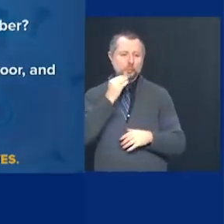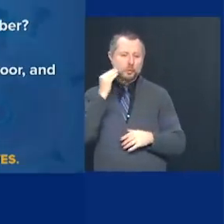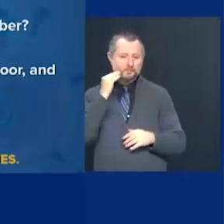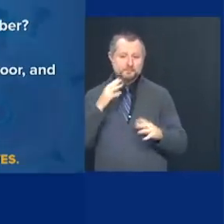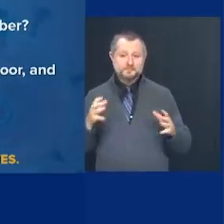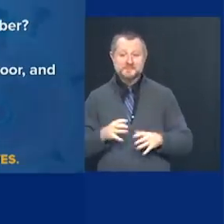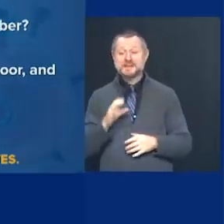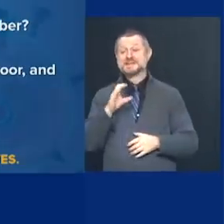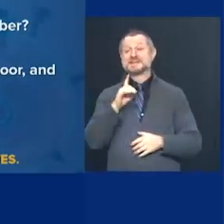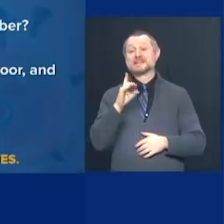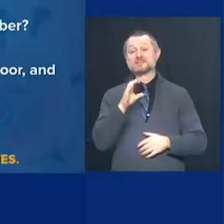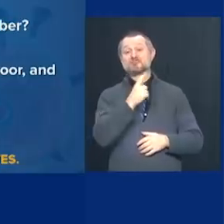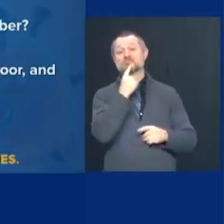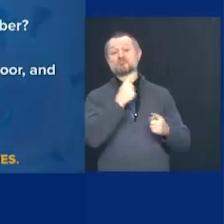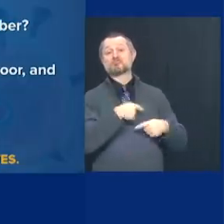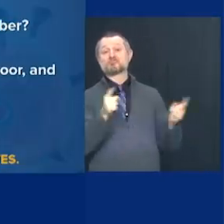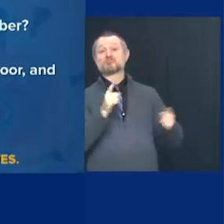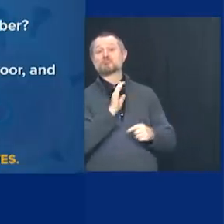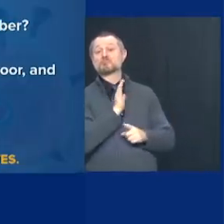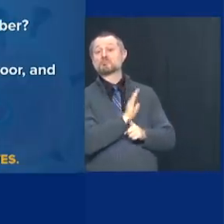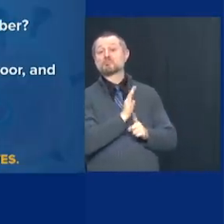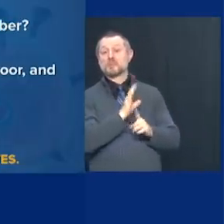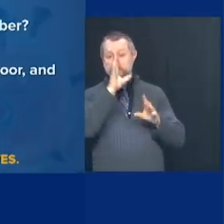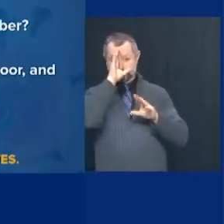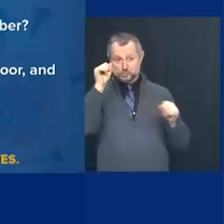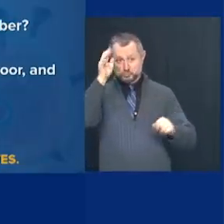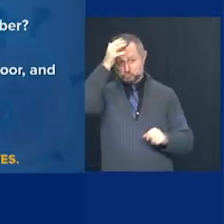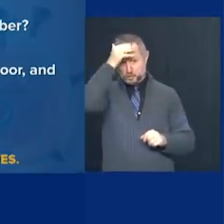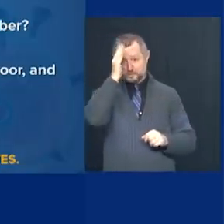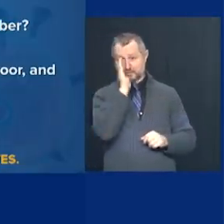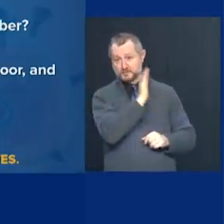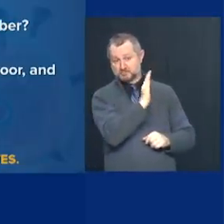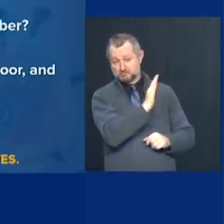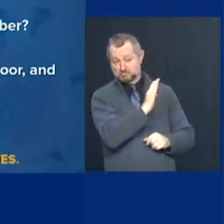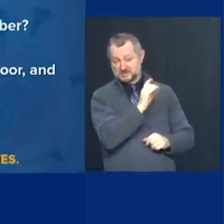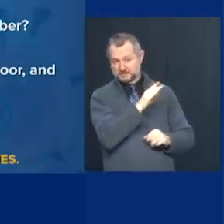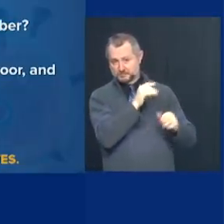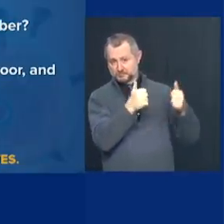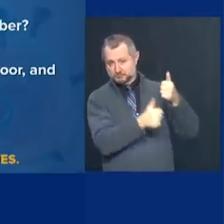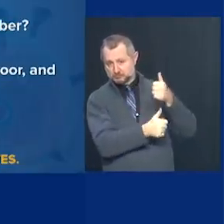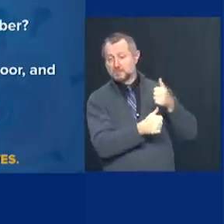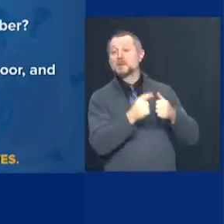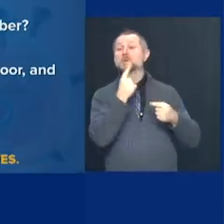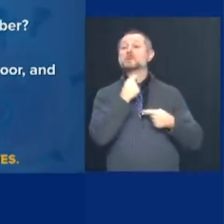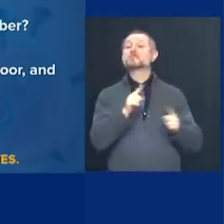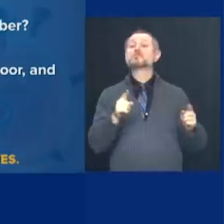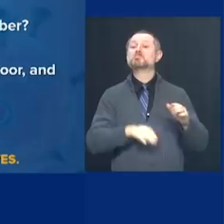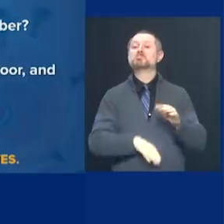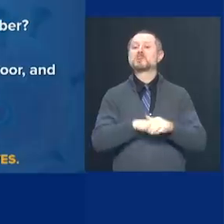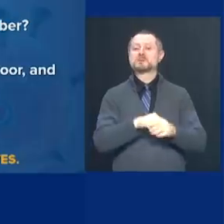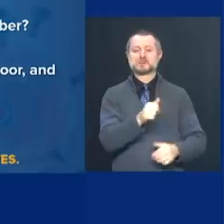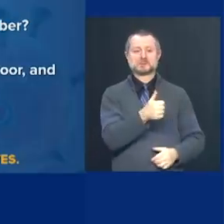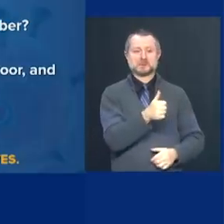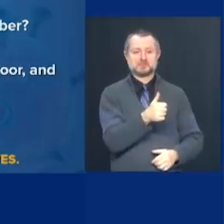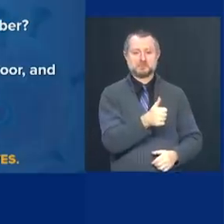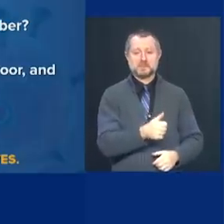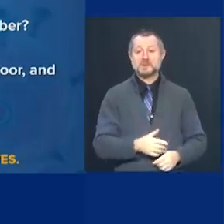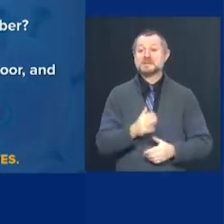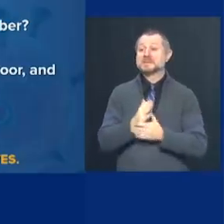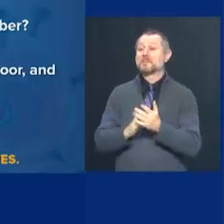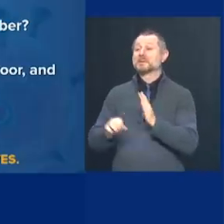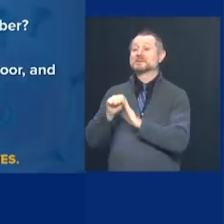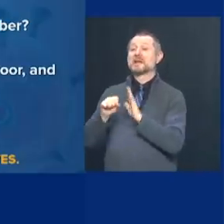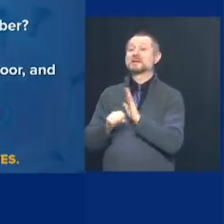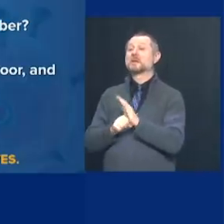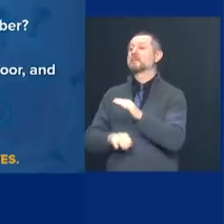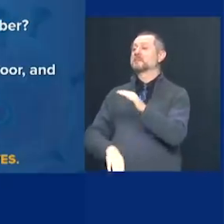guidance, that's President Trump's CDC, says no more than 10. Some states have gone to no more than